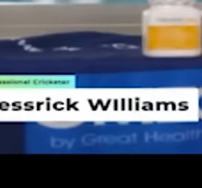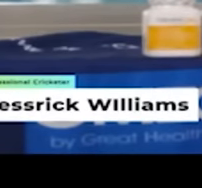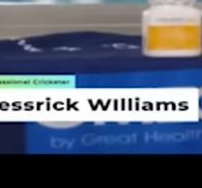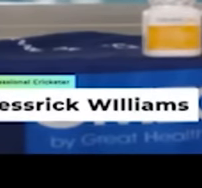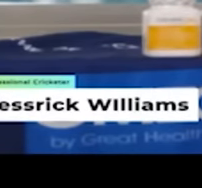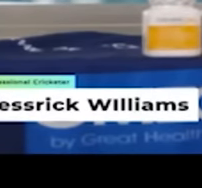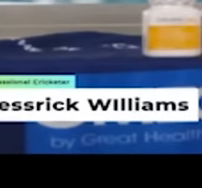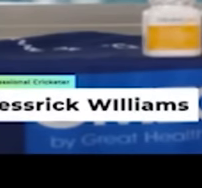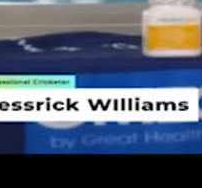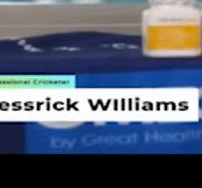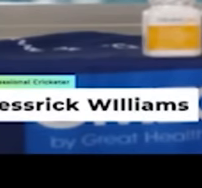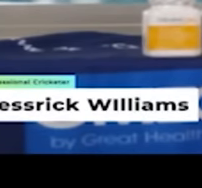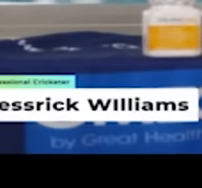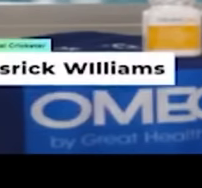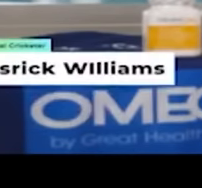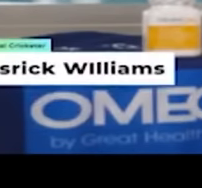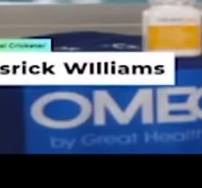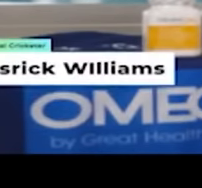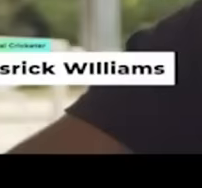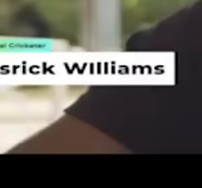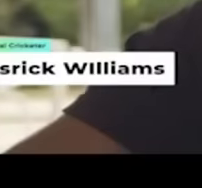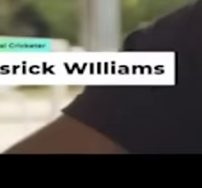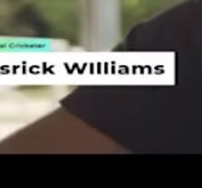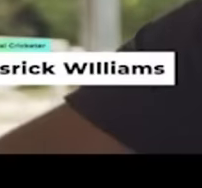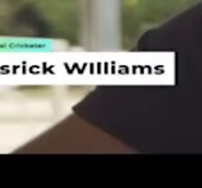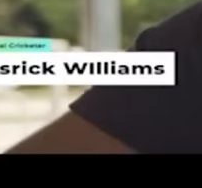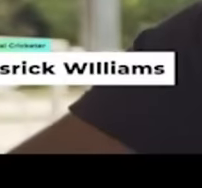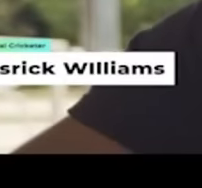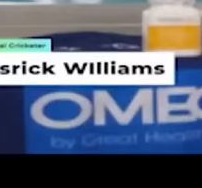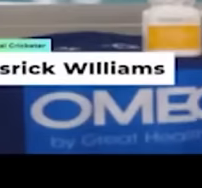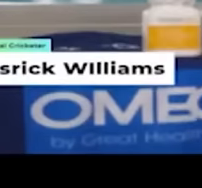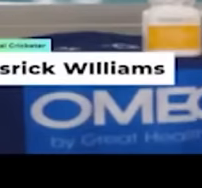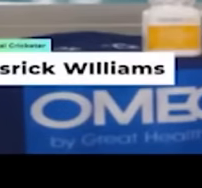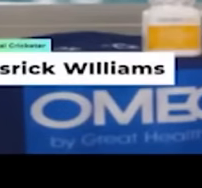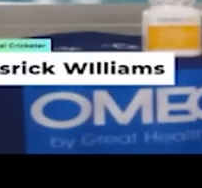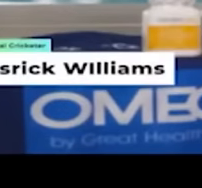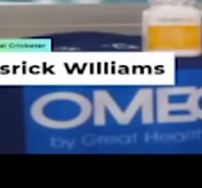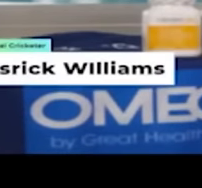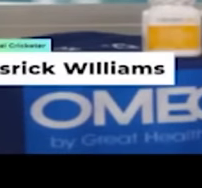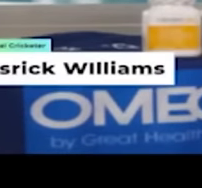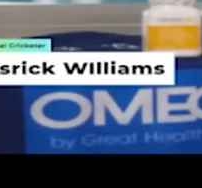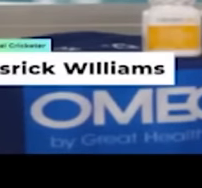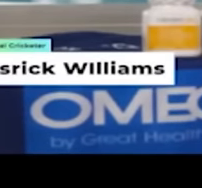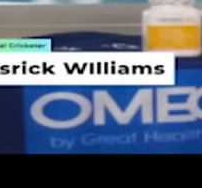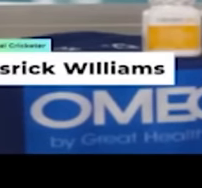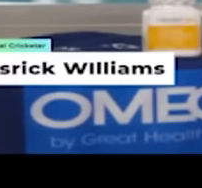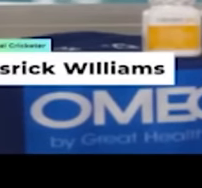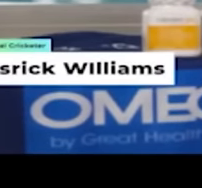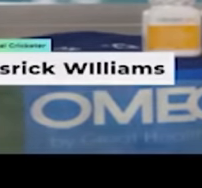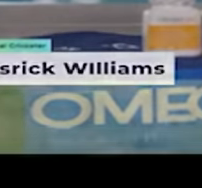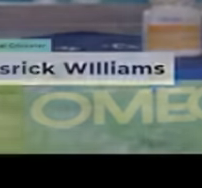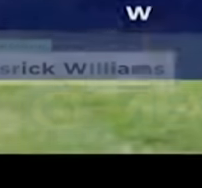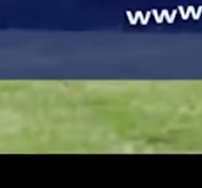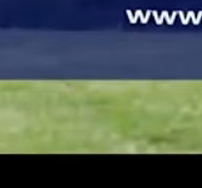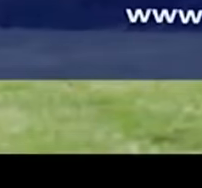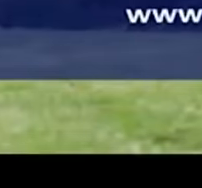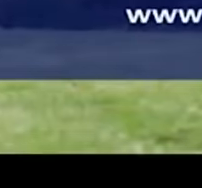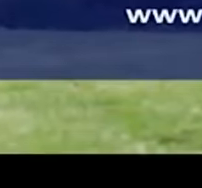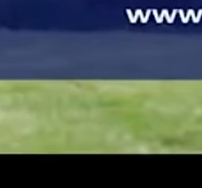more energized. Ready to go. Ready for my day. So if you want to feel like that, go ahead. You don't have anything to lose. Start using Omega.